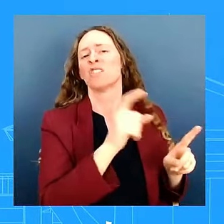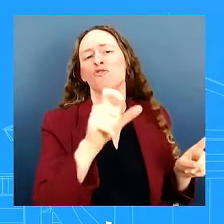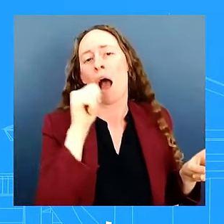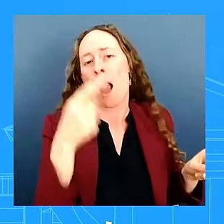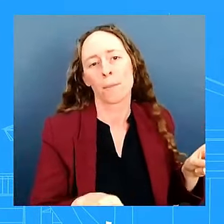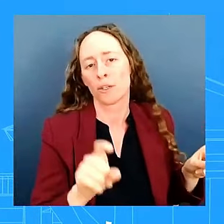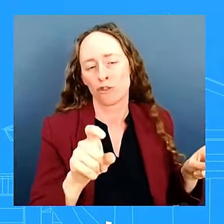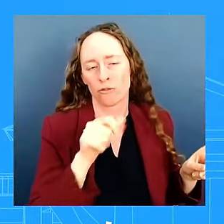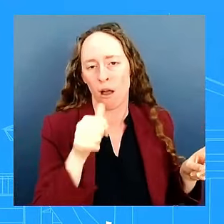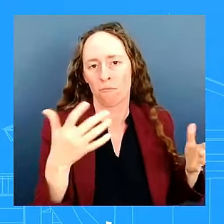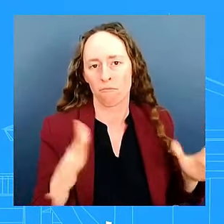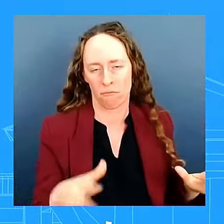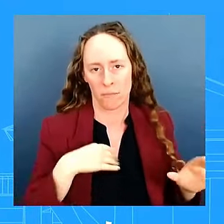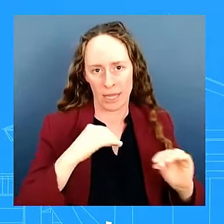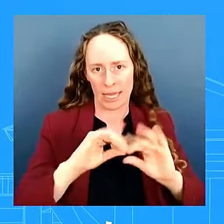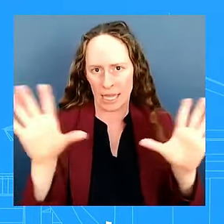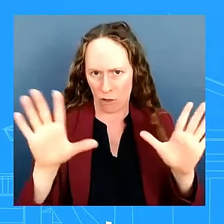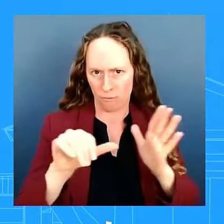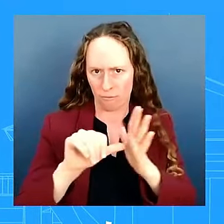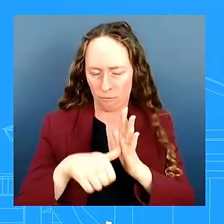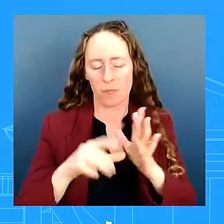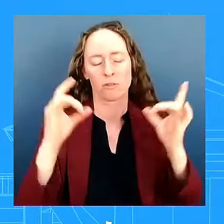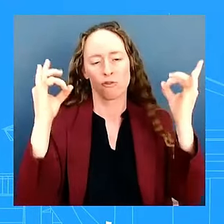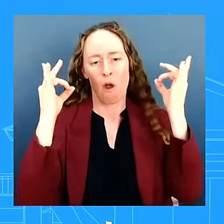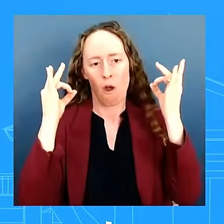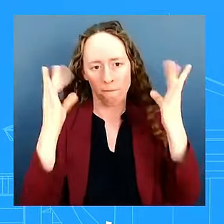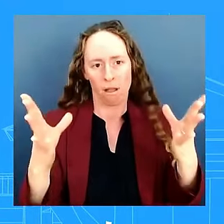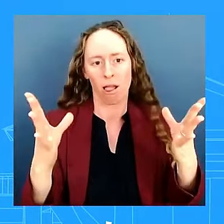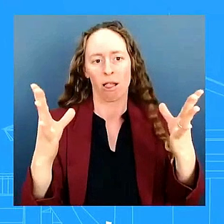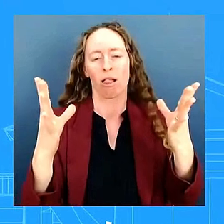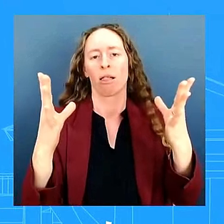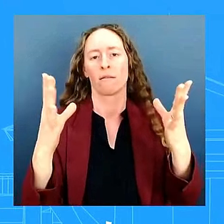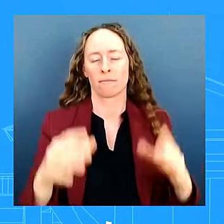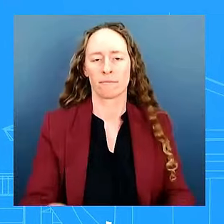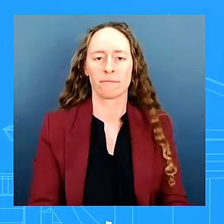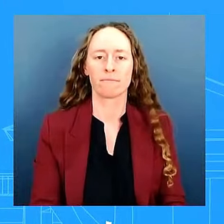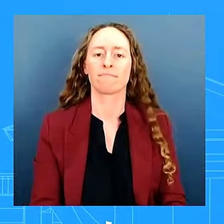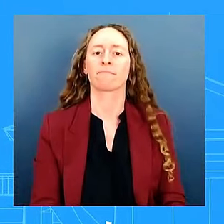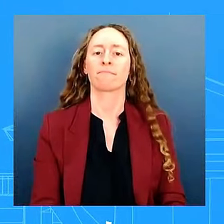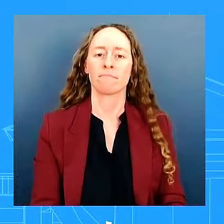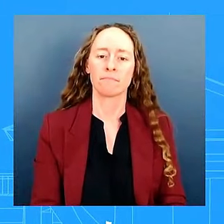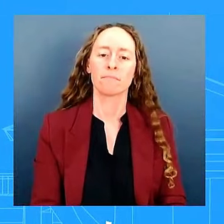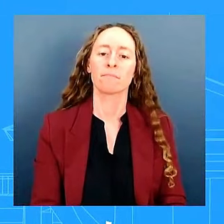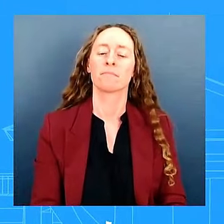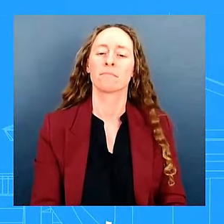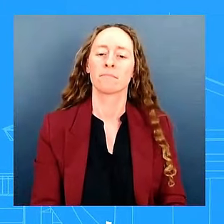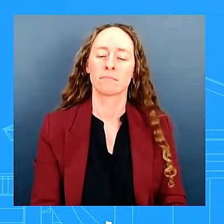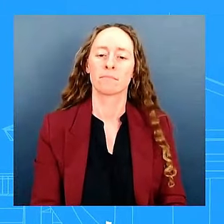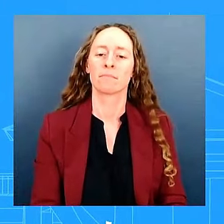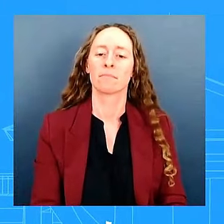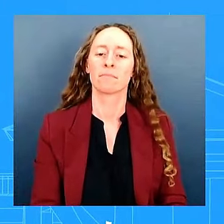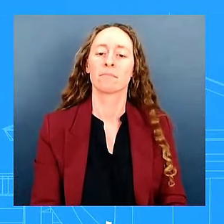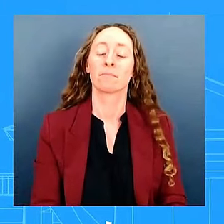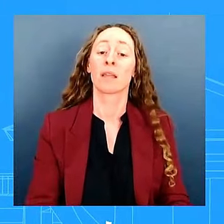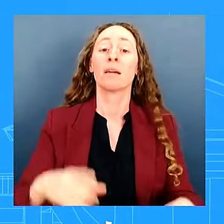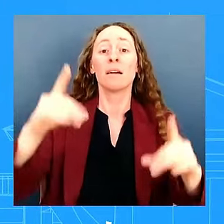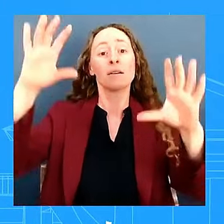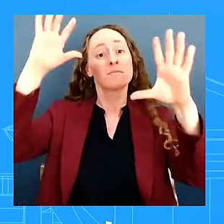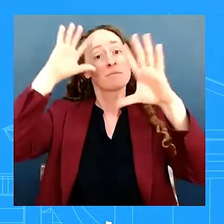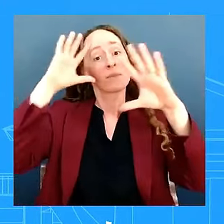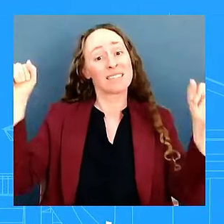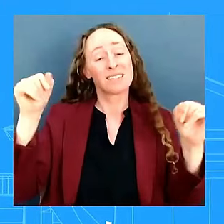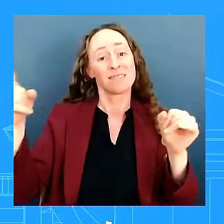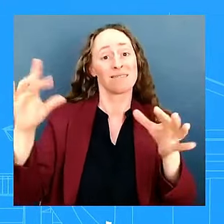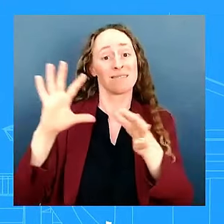outrage and just to what the president was referring to and we've said this uh is that the initial findings the initial final